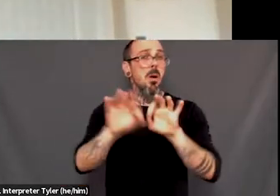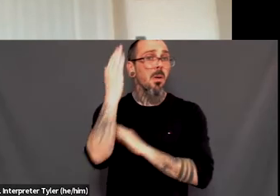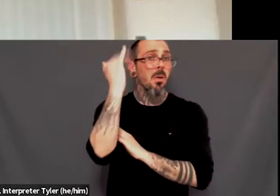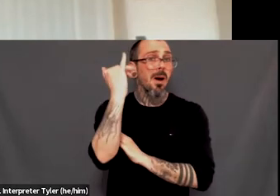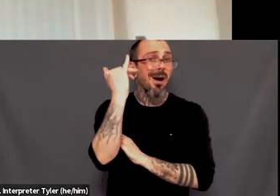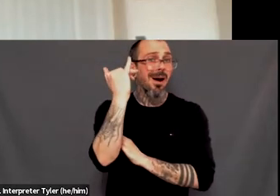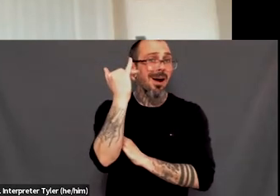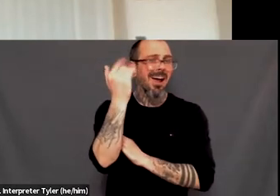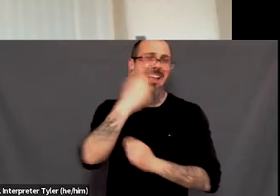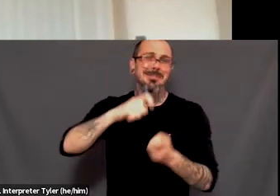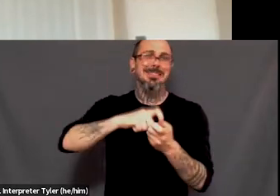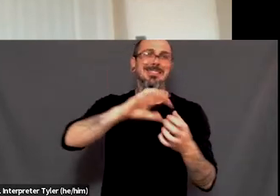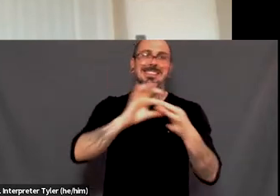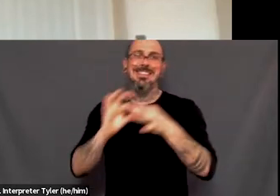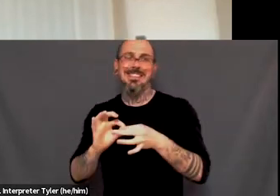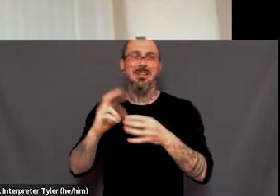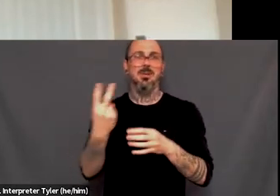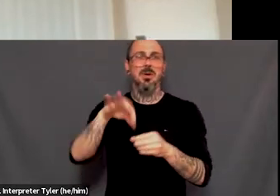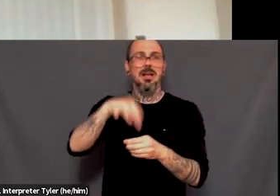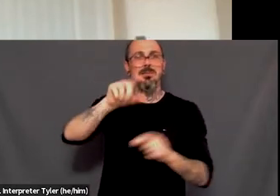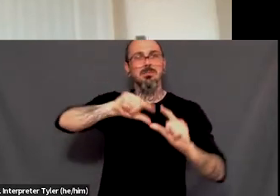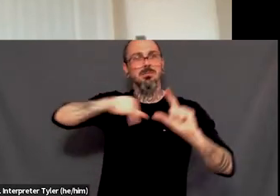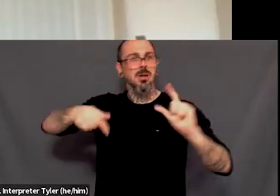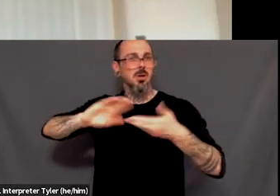communities that you work with face?